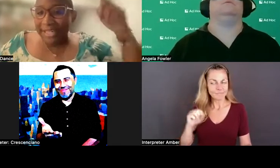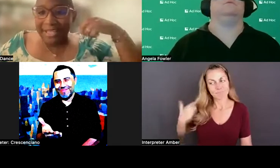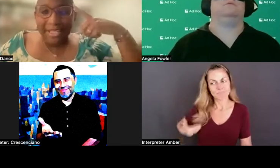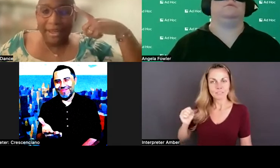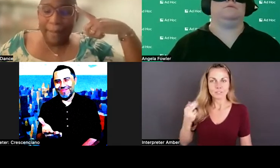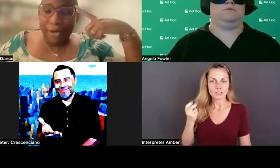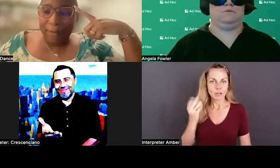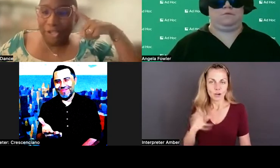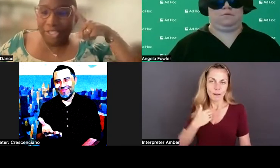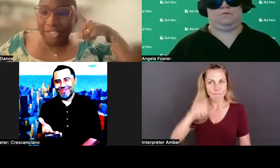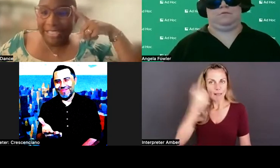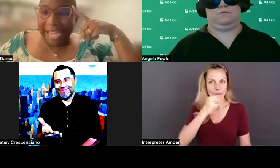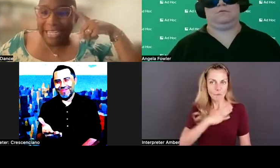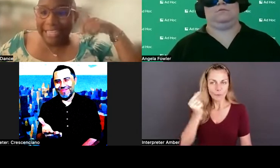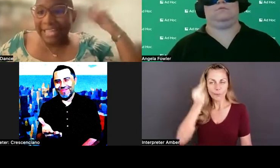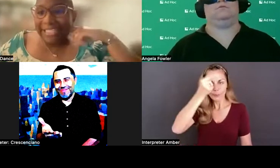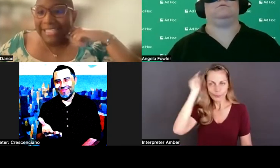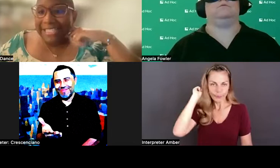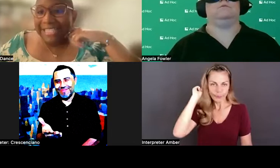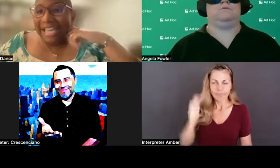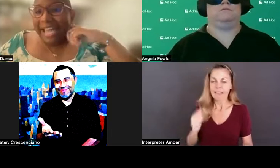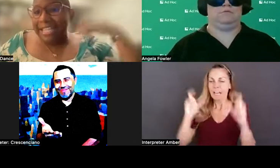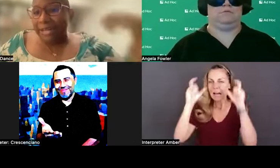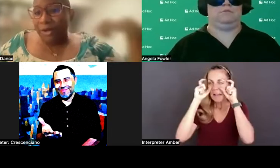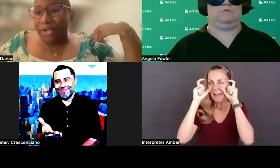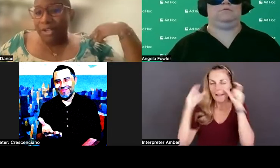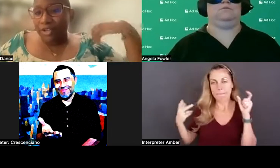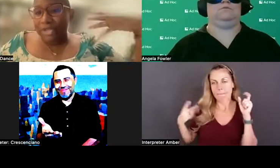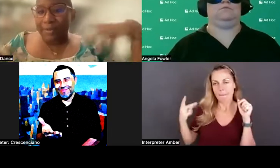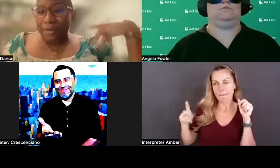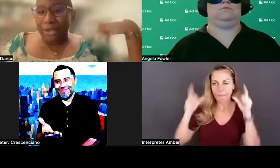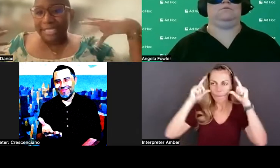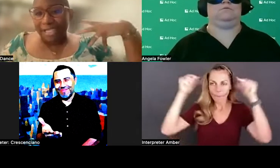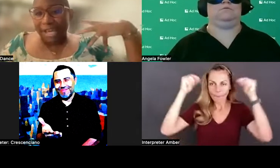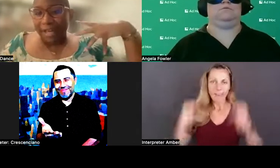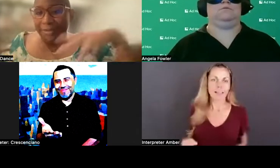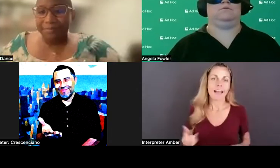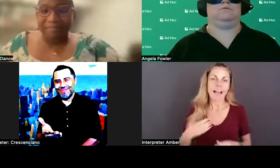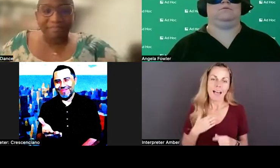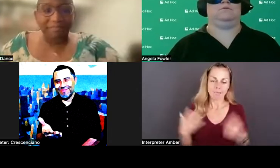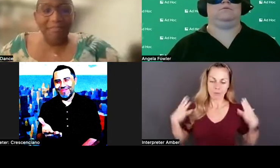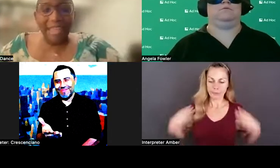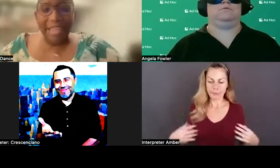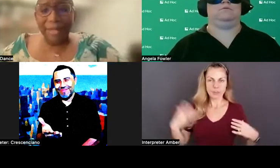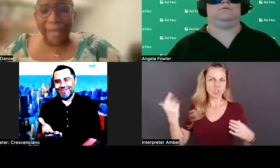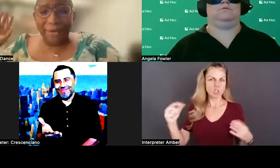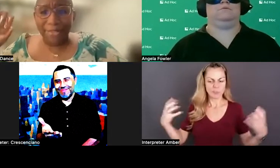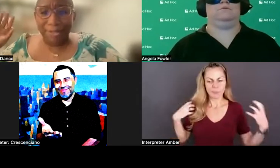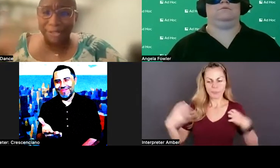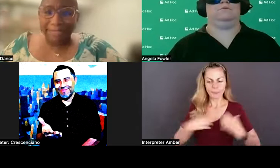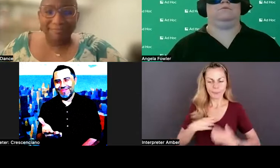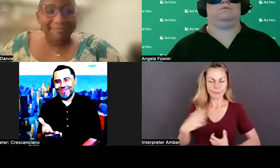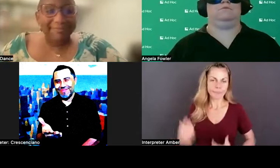buzz cut, purple cat-eye glasses, and I'm wearing a green printed top. And my